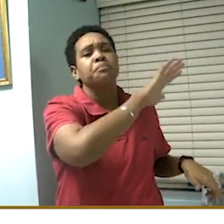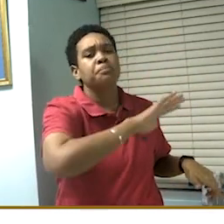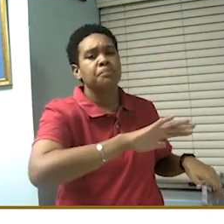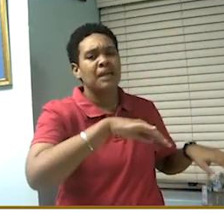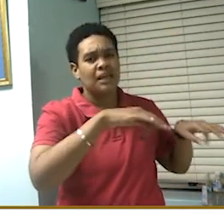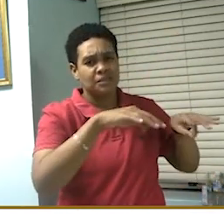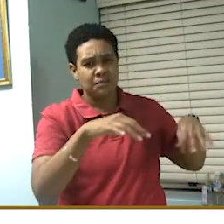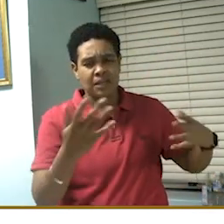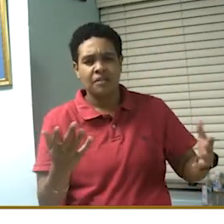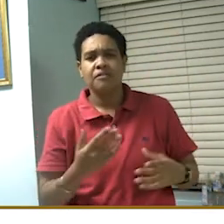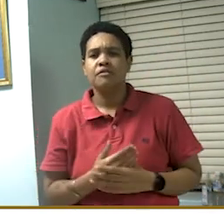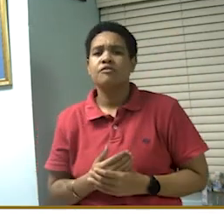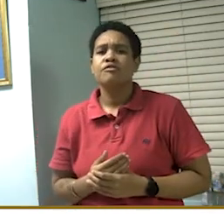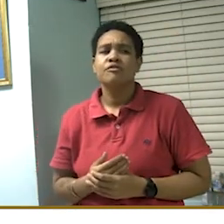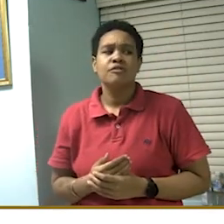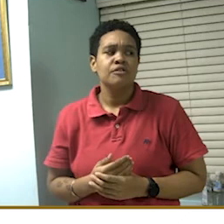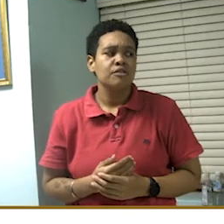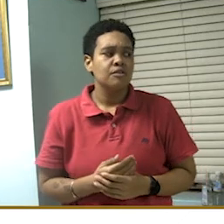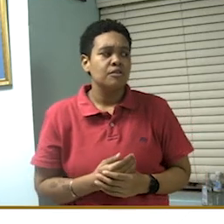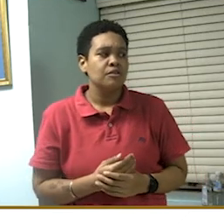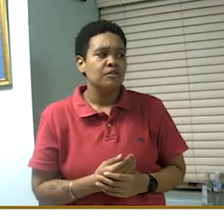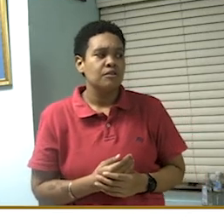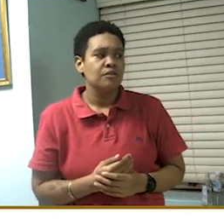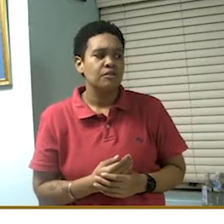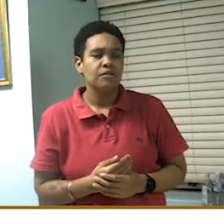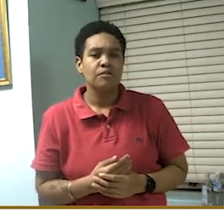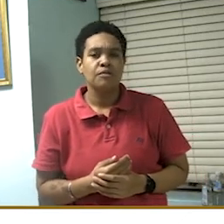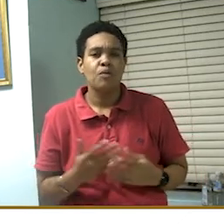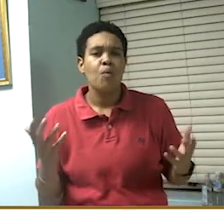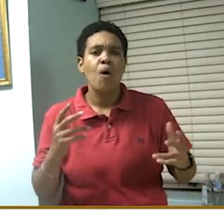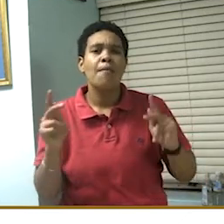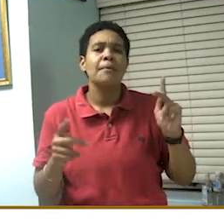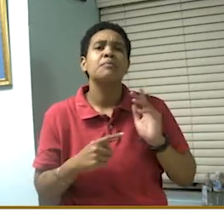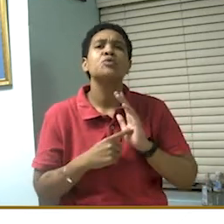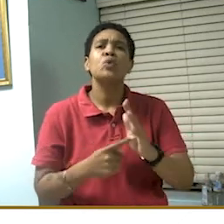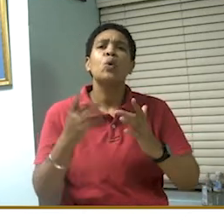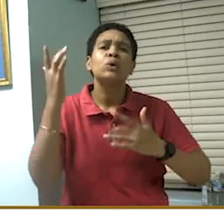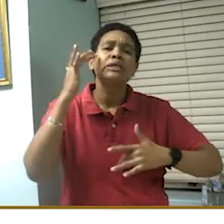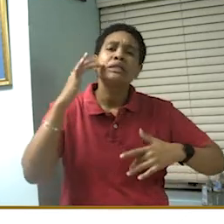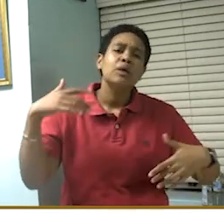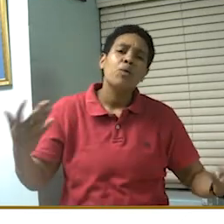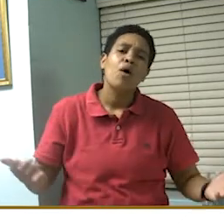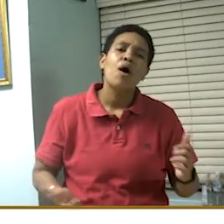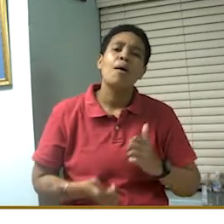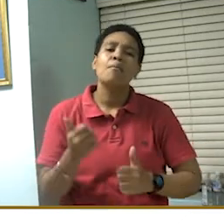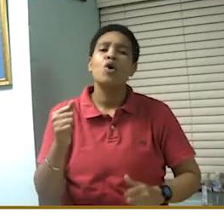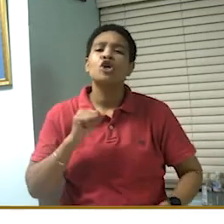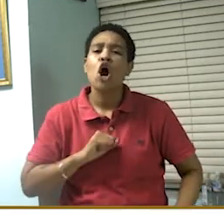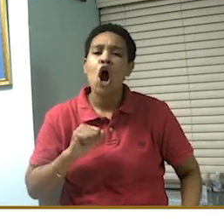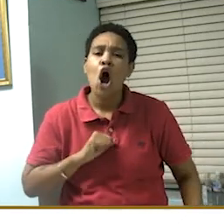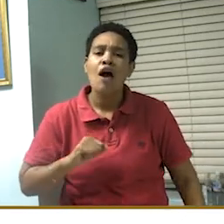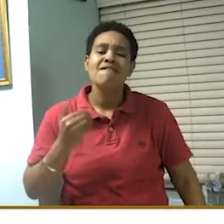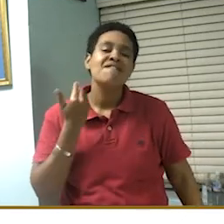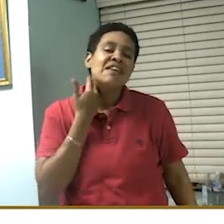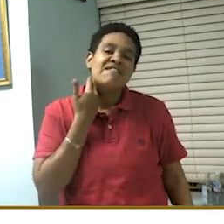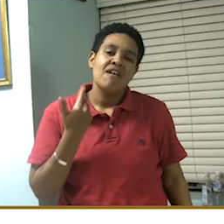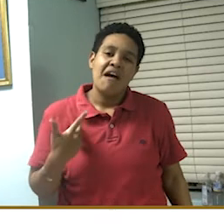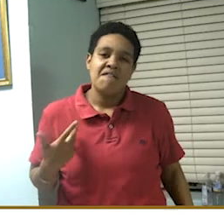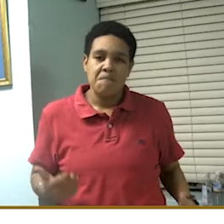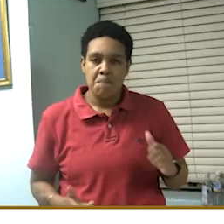So, symptoms, what did persons have? Most persons had cough and fever.